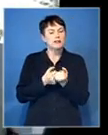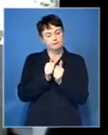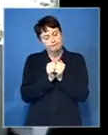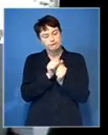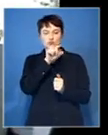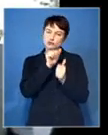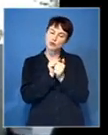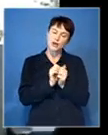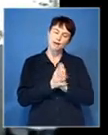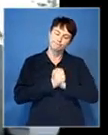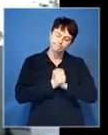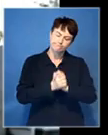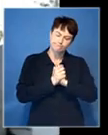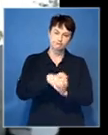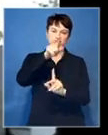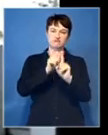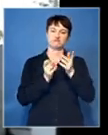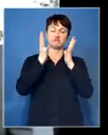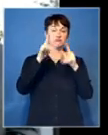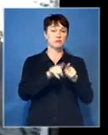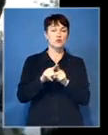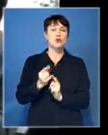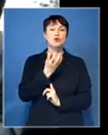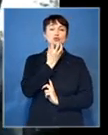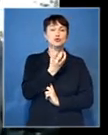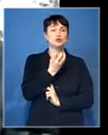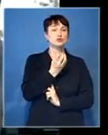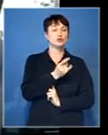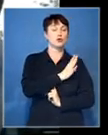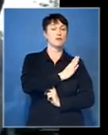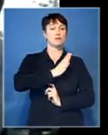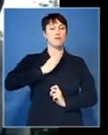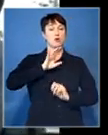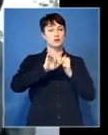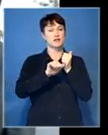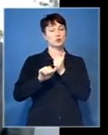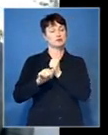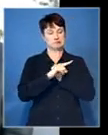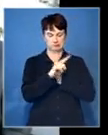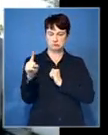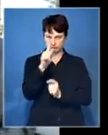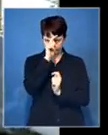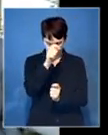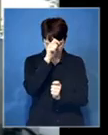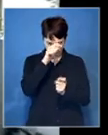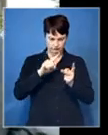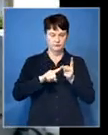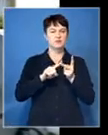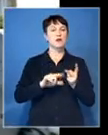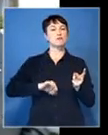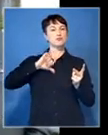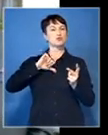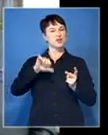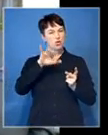Tribute has also been paid by the South African Jewish Board of Deputies and proudly South Africa. The family says a private